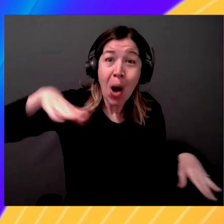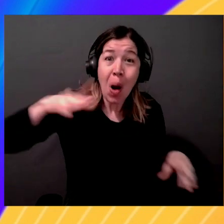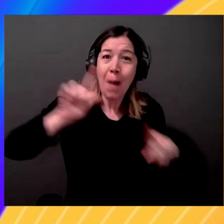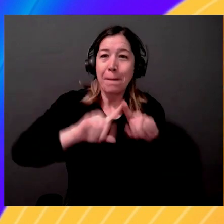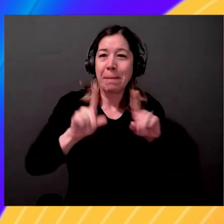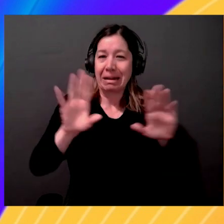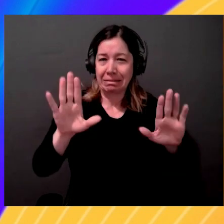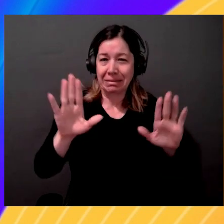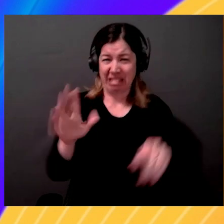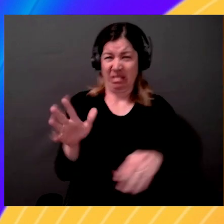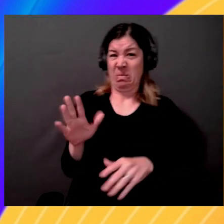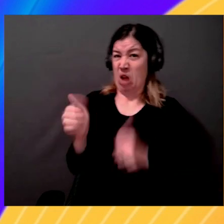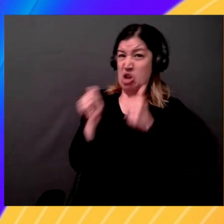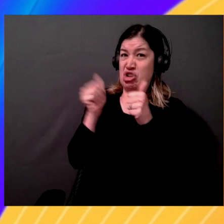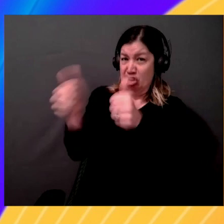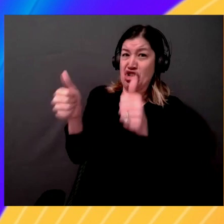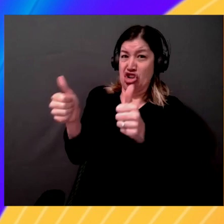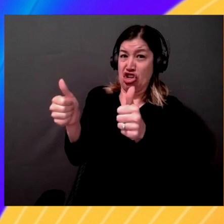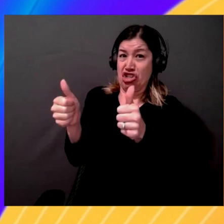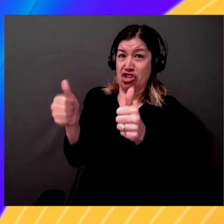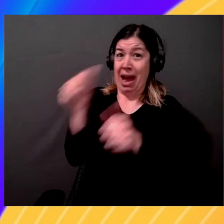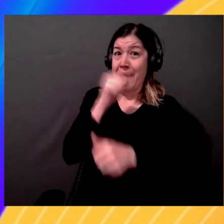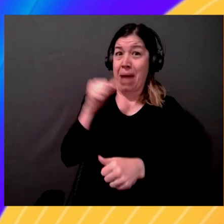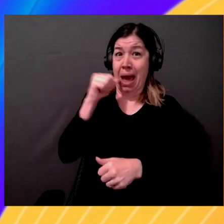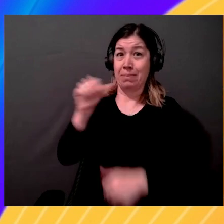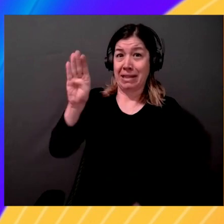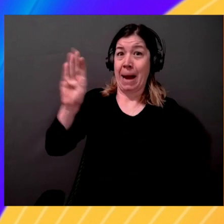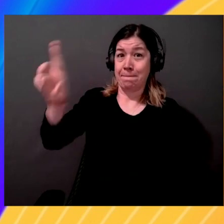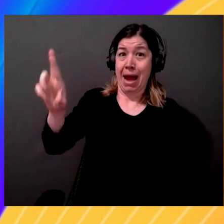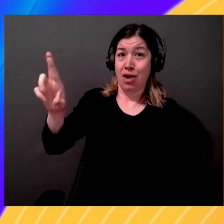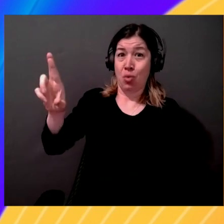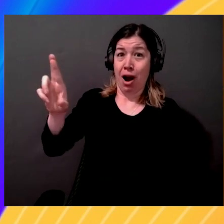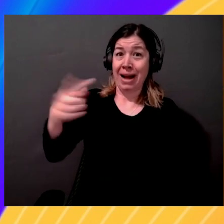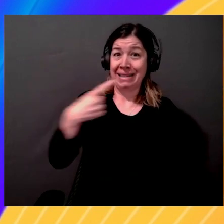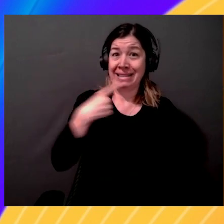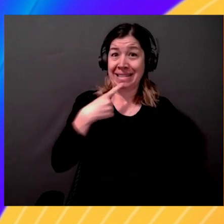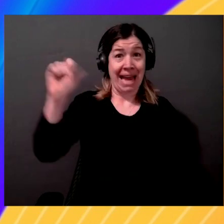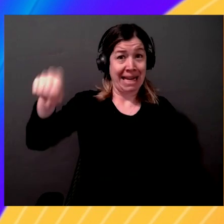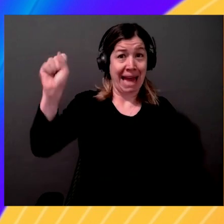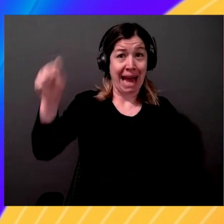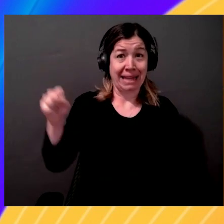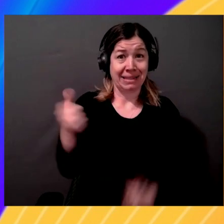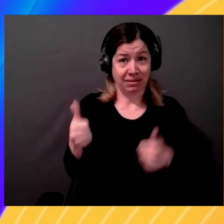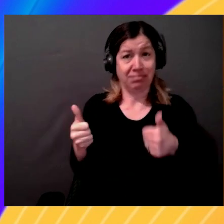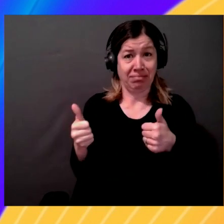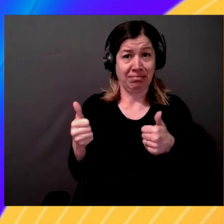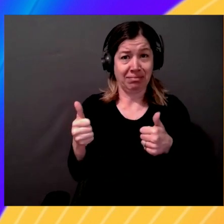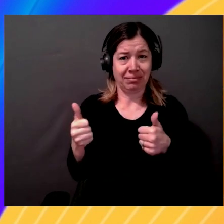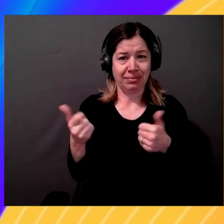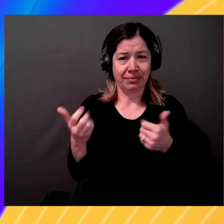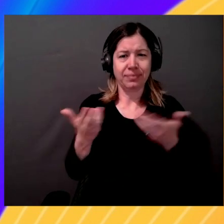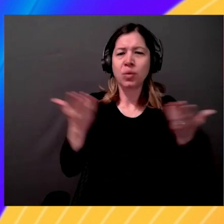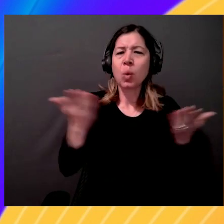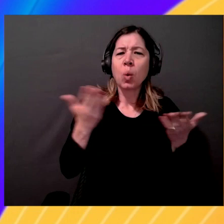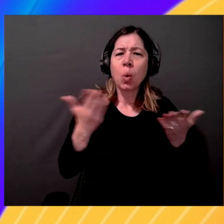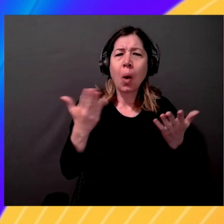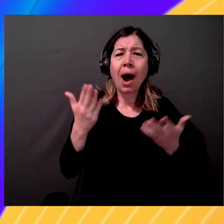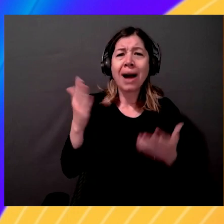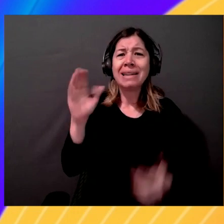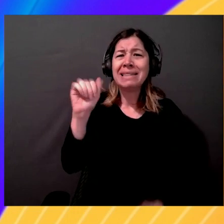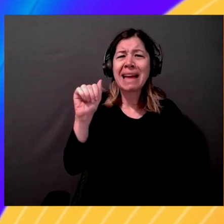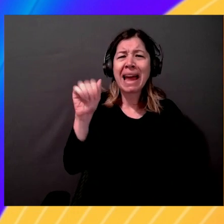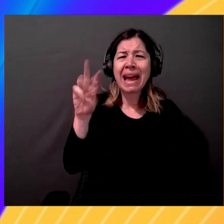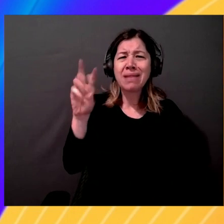job, Amazon Bedrock. You said yes. Yeah. All right. What is AWS, right? So...